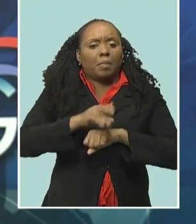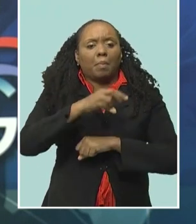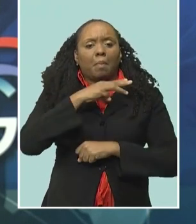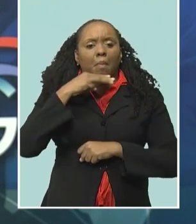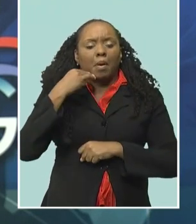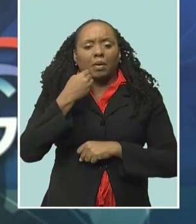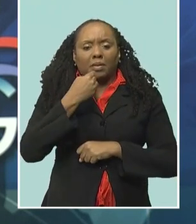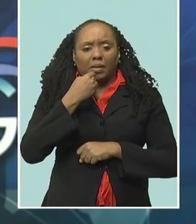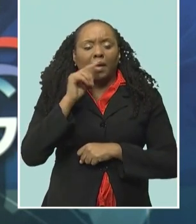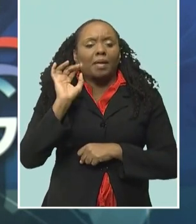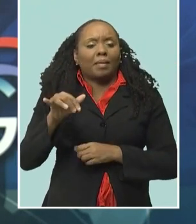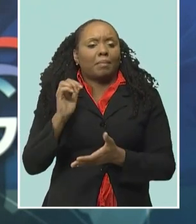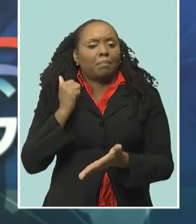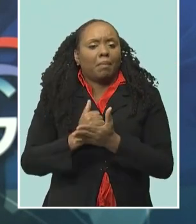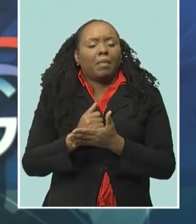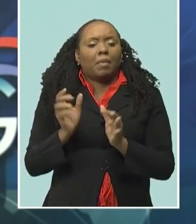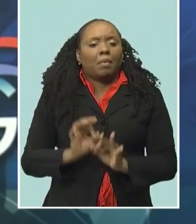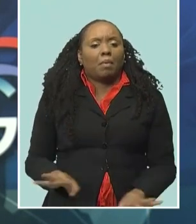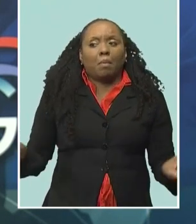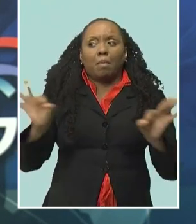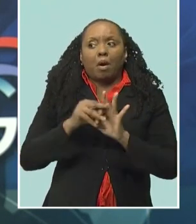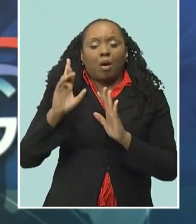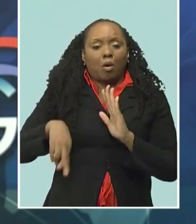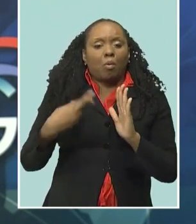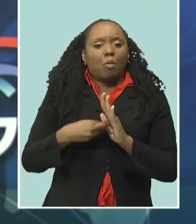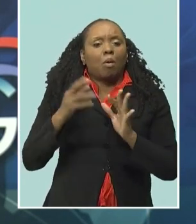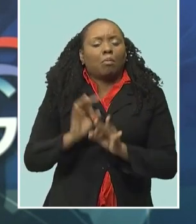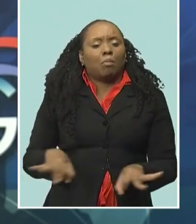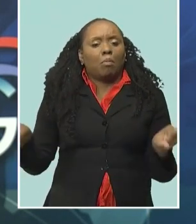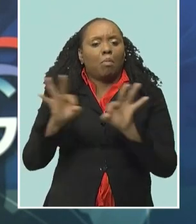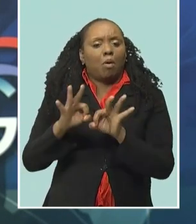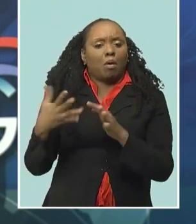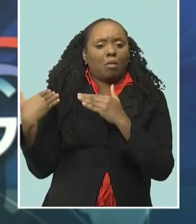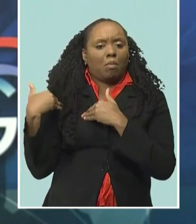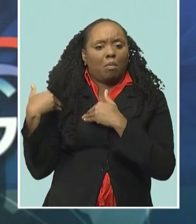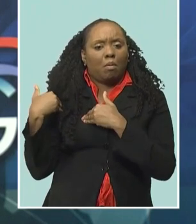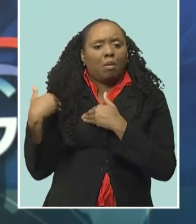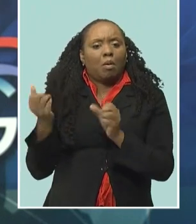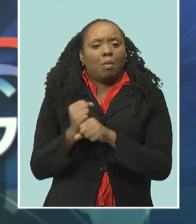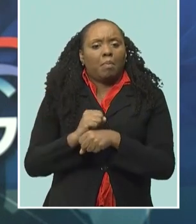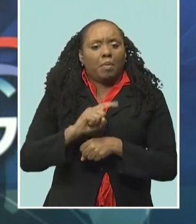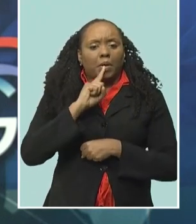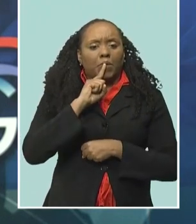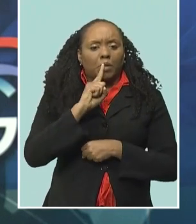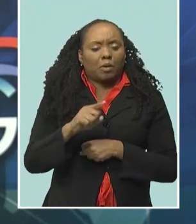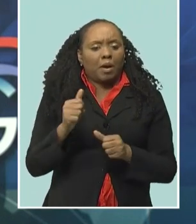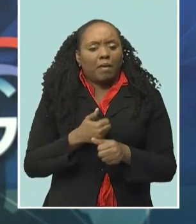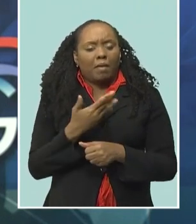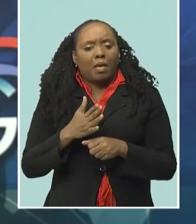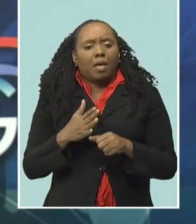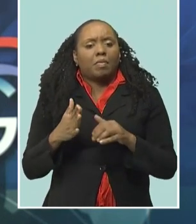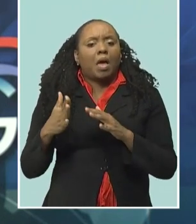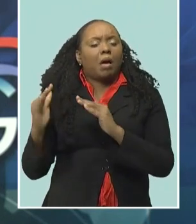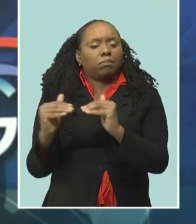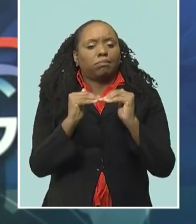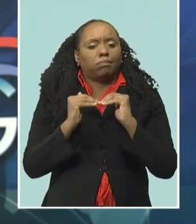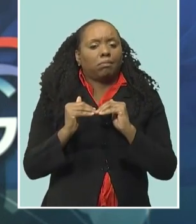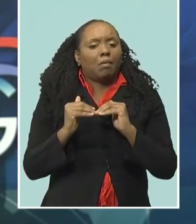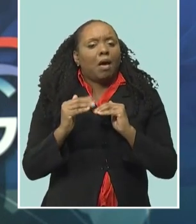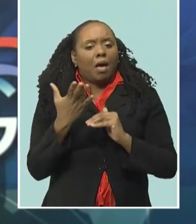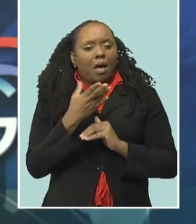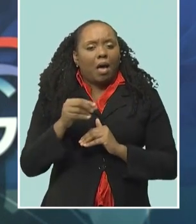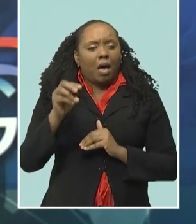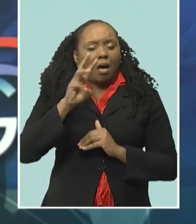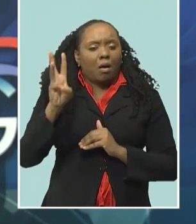in accelerating our transition to net zero, boosting resilience, enfranchising workers, drawing private sector investment,